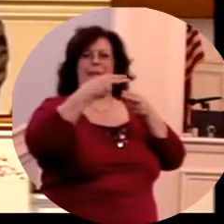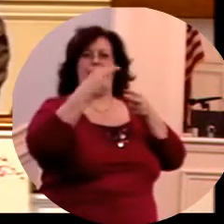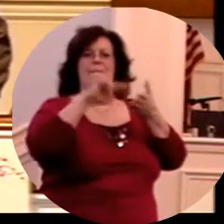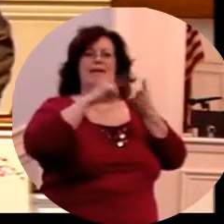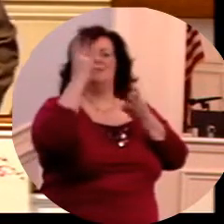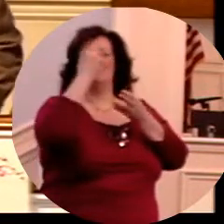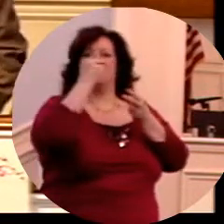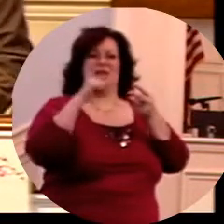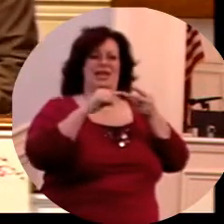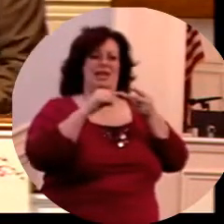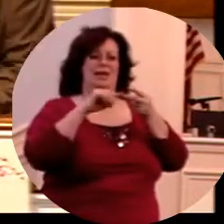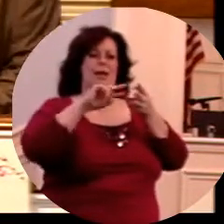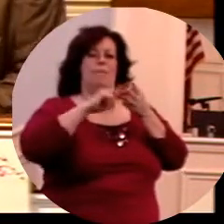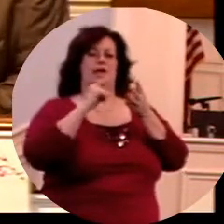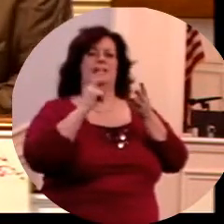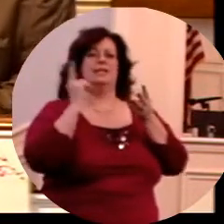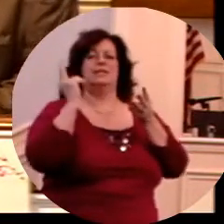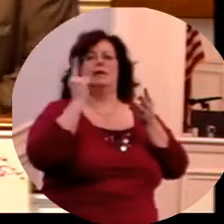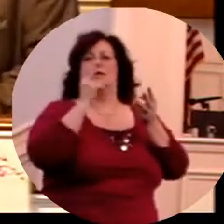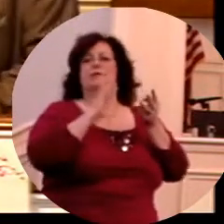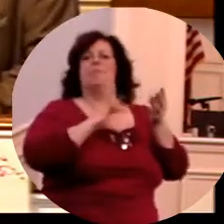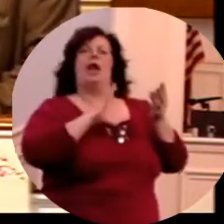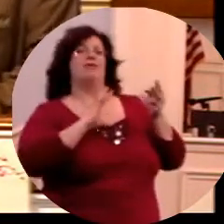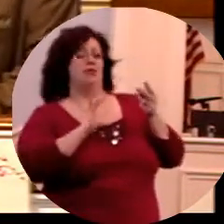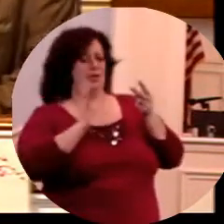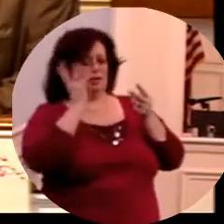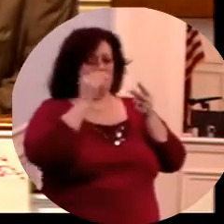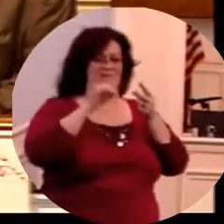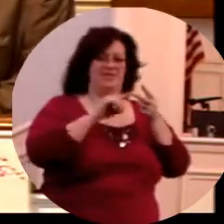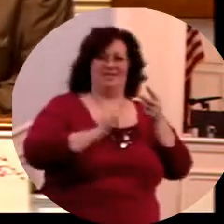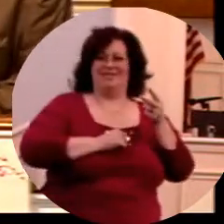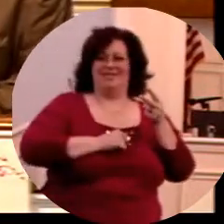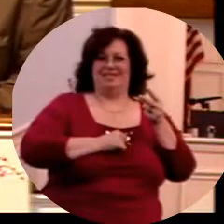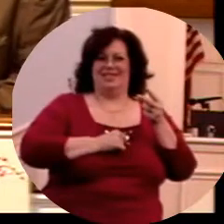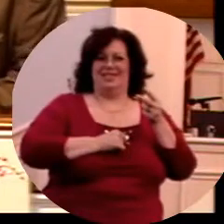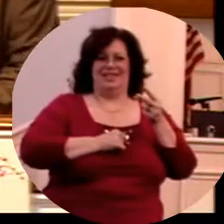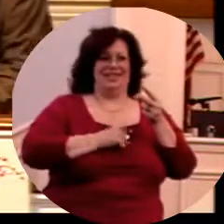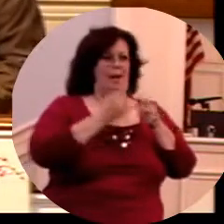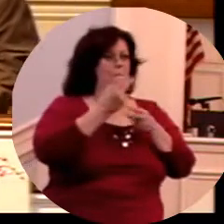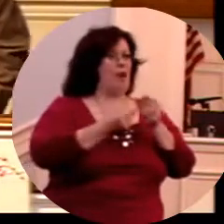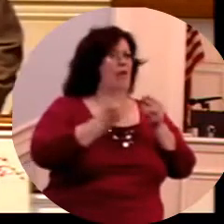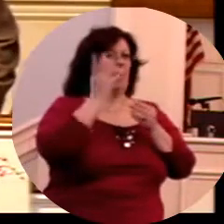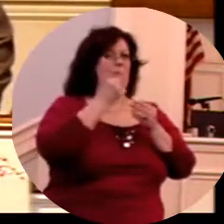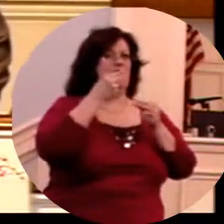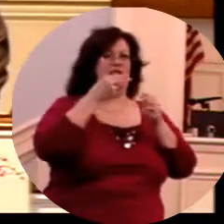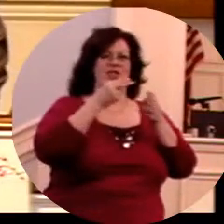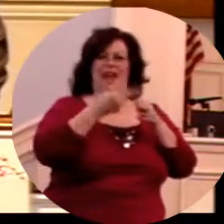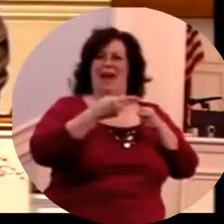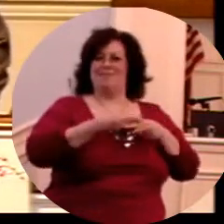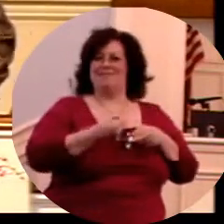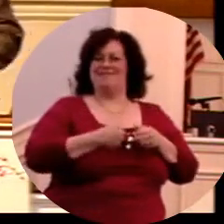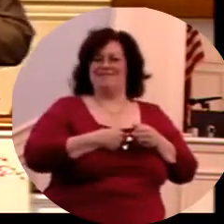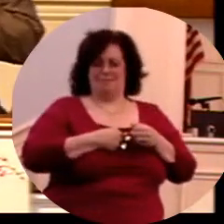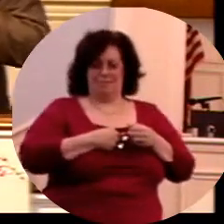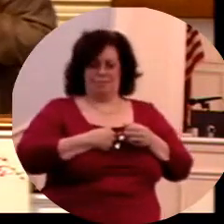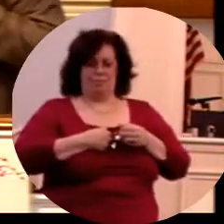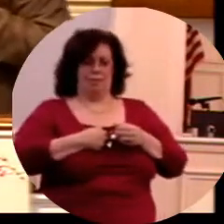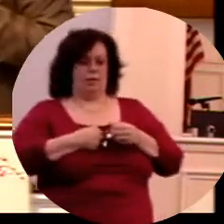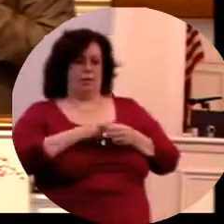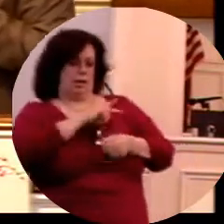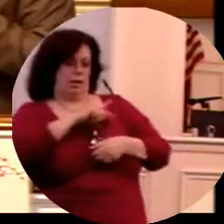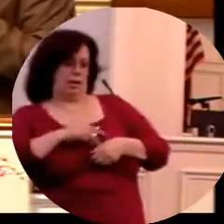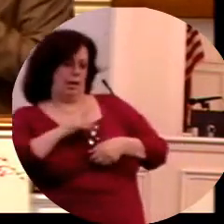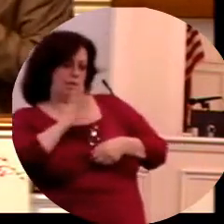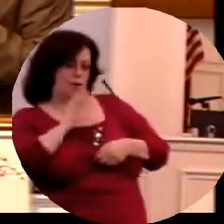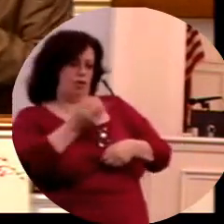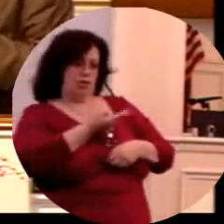beauty, and the word Puah means splendor. We have their names there. Now, notice what the Bible said. And the king of Egypt